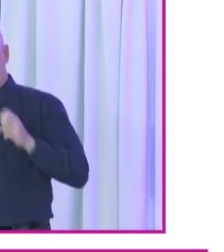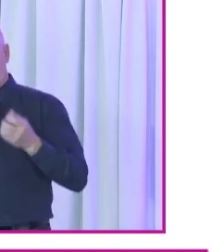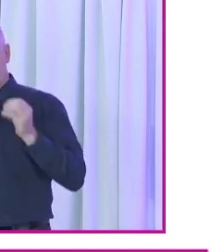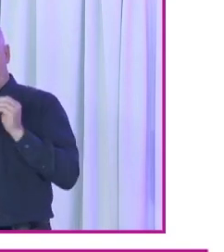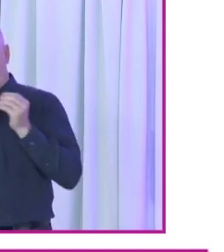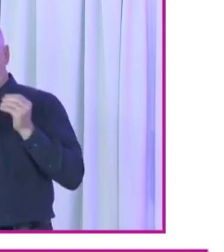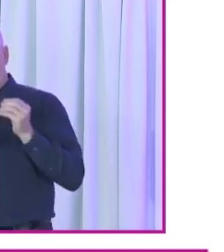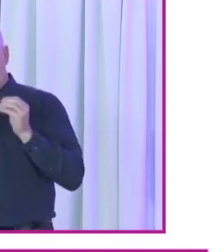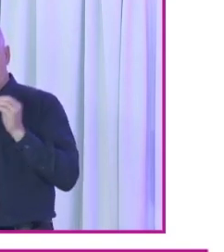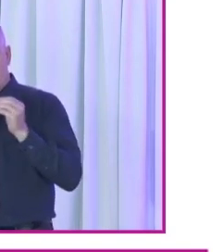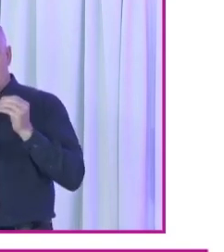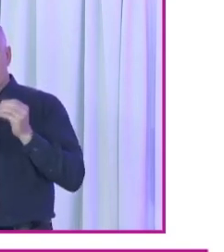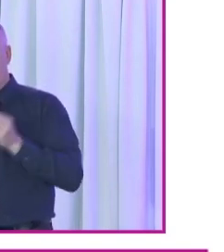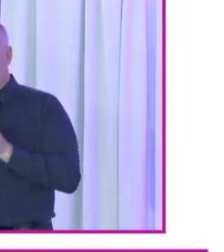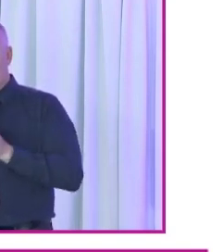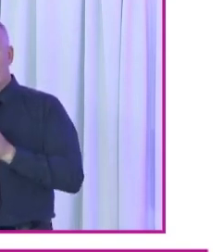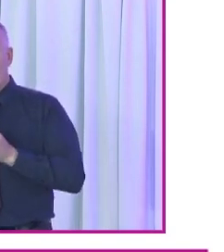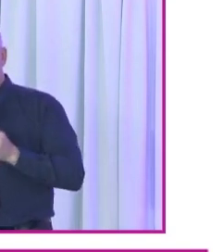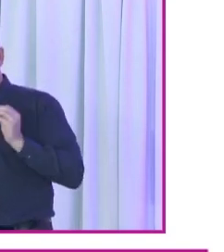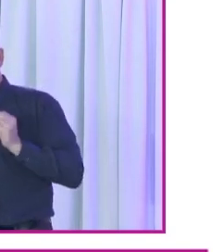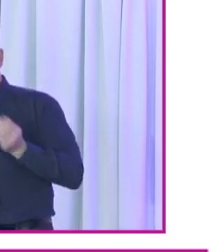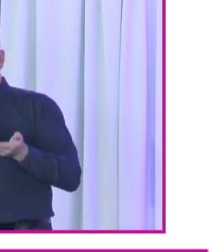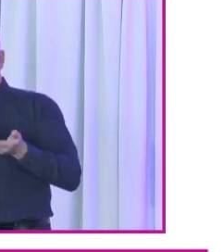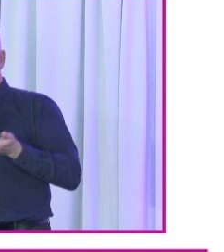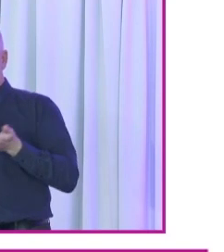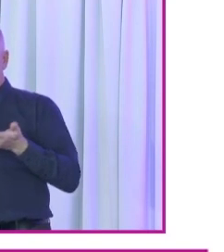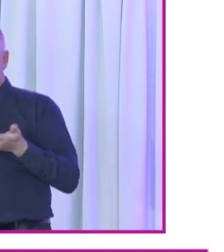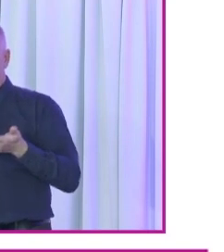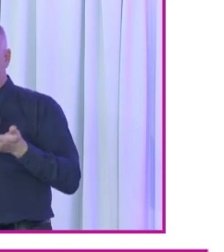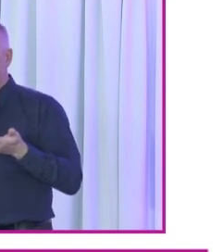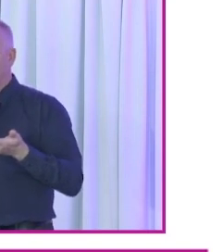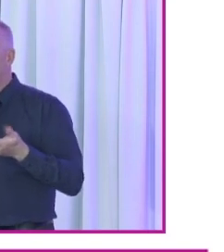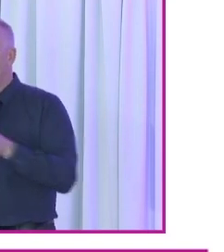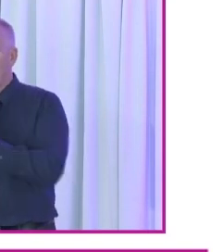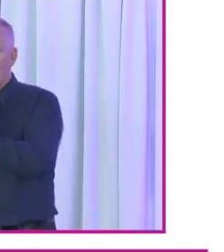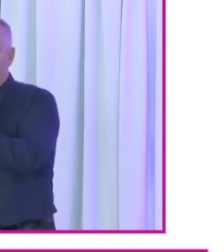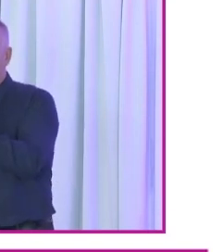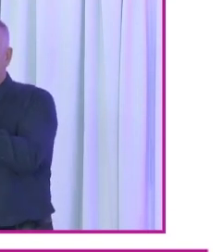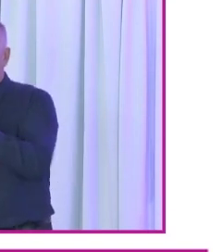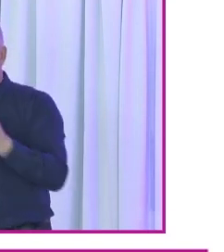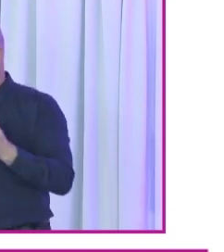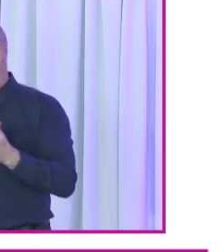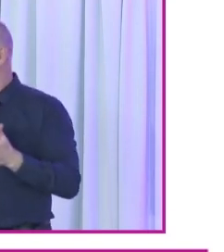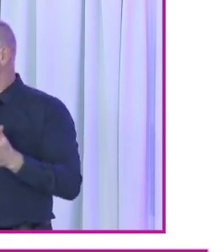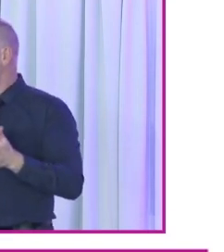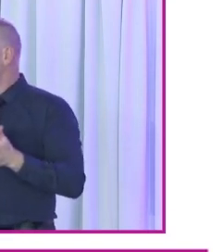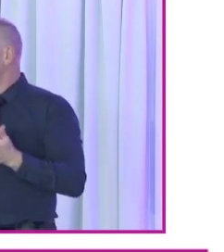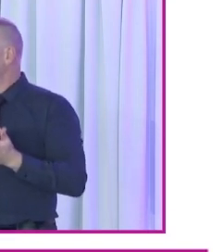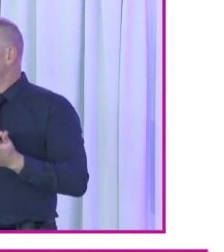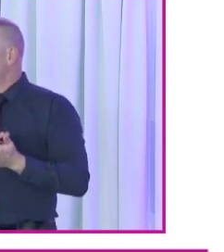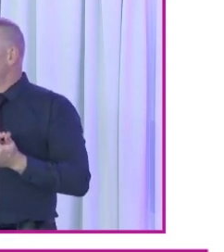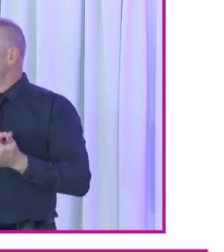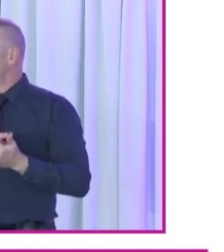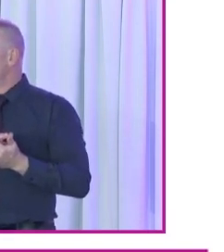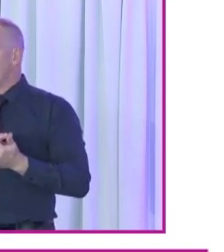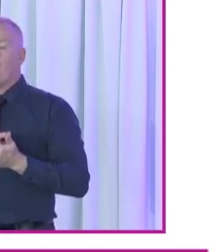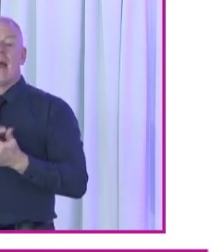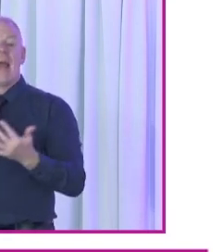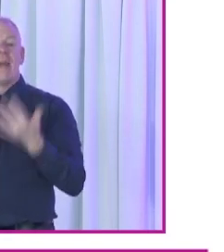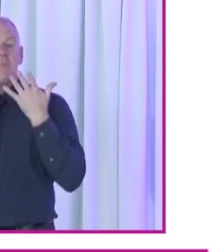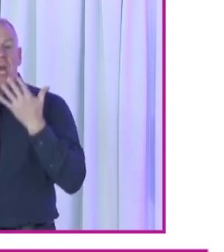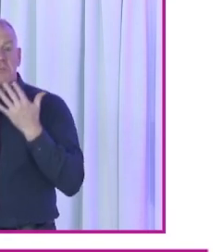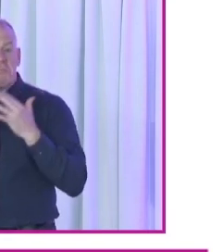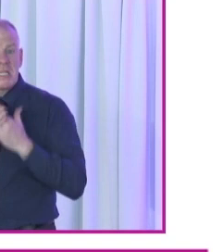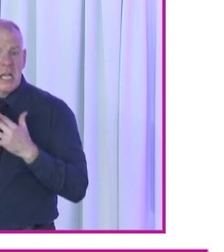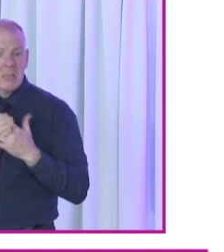those who completed the survey gave comment on, and I'll come to some of those later. But in terms of the accessible voting information,